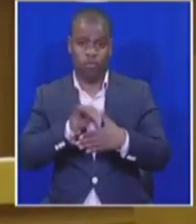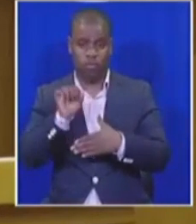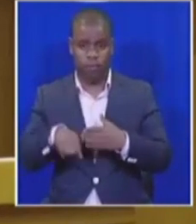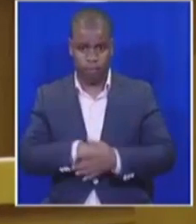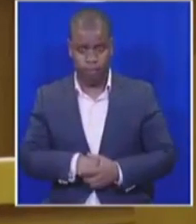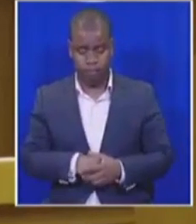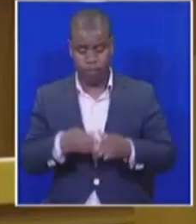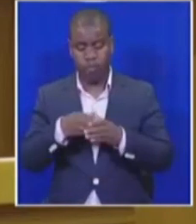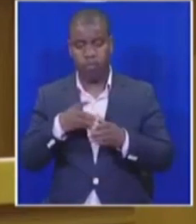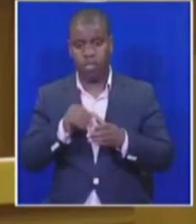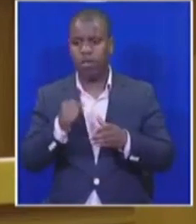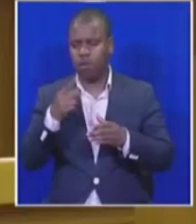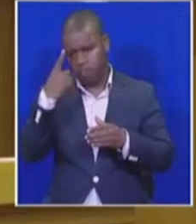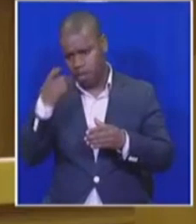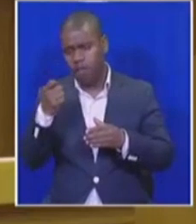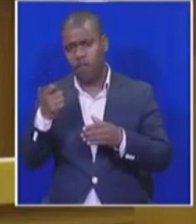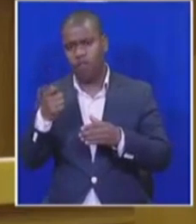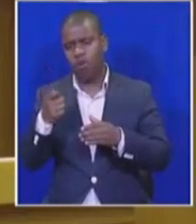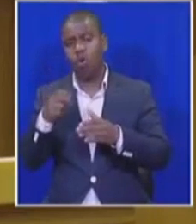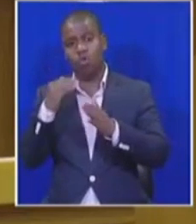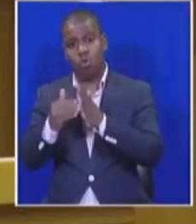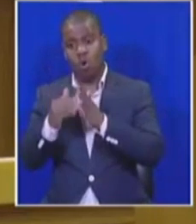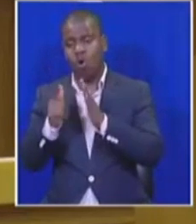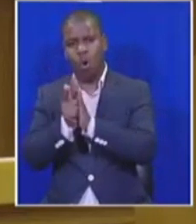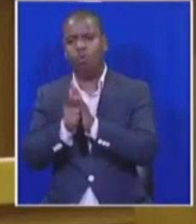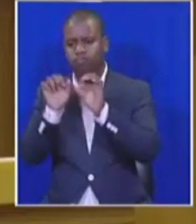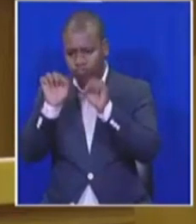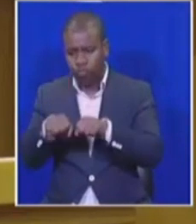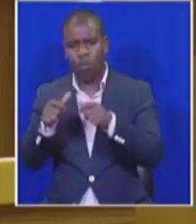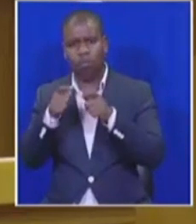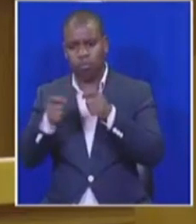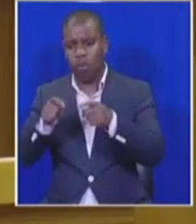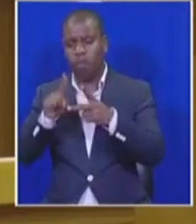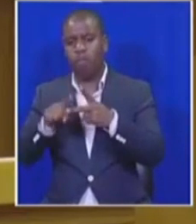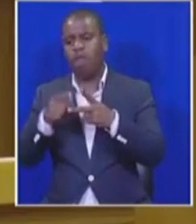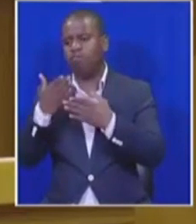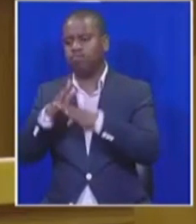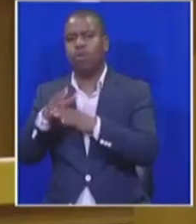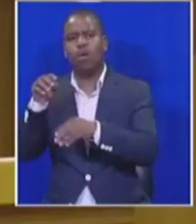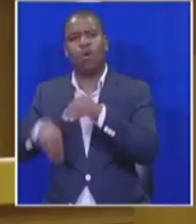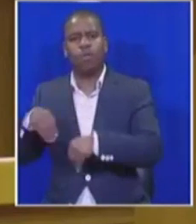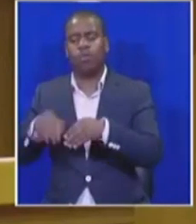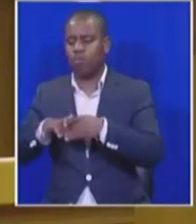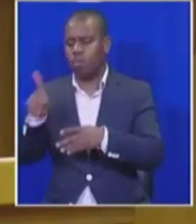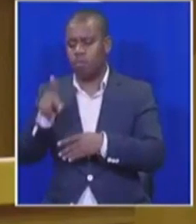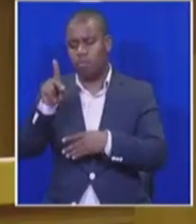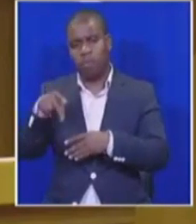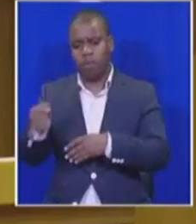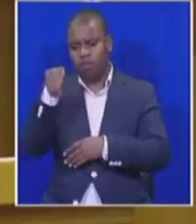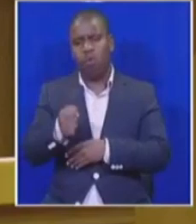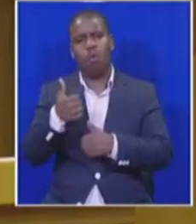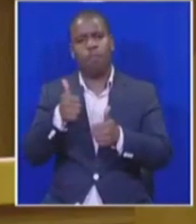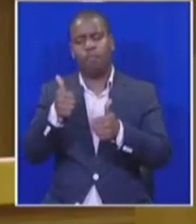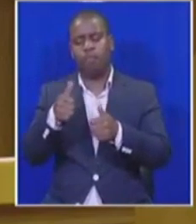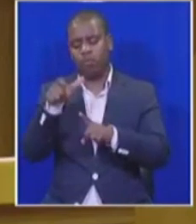The DA believes in the rule of law and stopping corruption. To this end, we have worked tirelessly during this process to appoint the new Public Protector, to ensure that the best